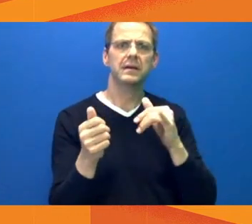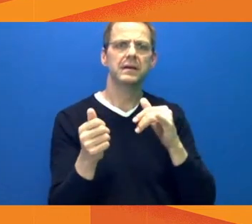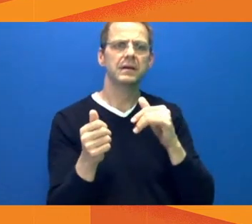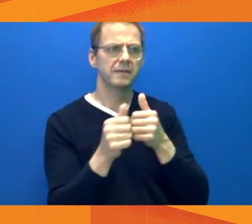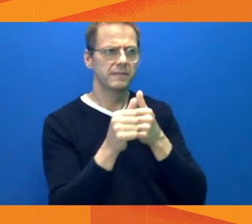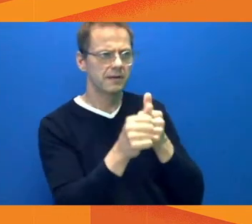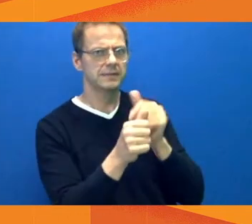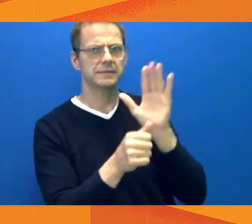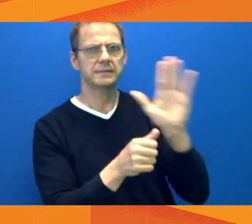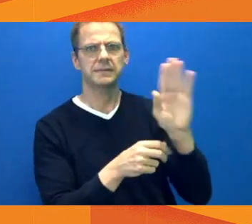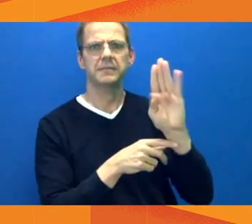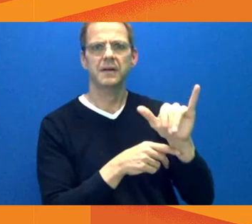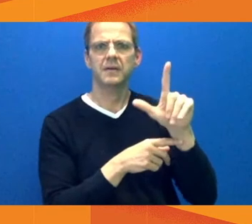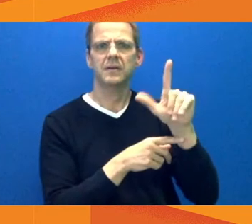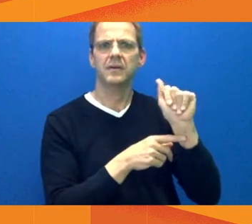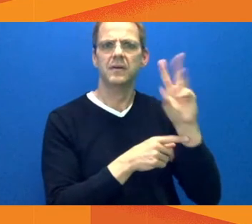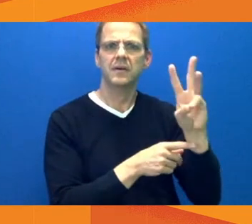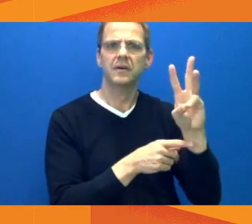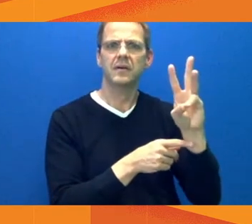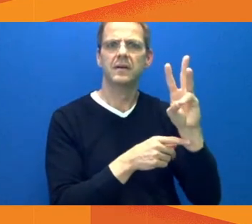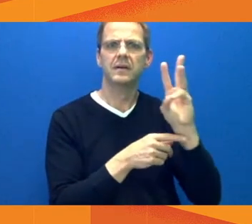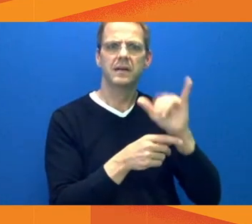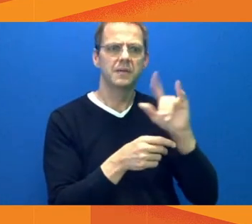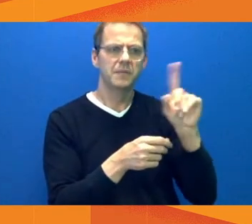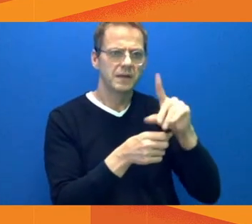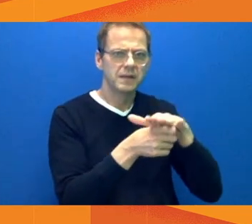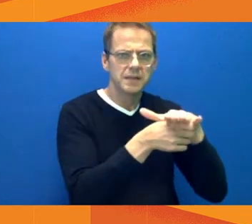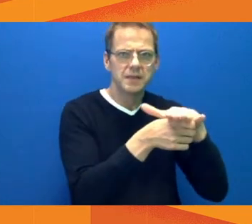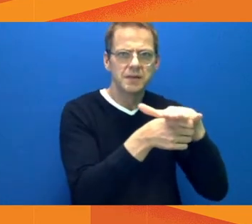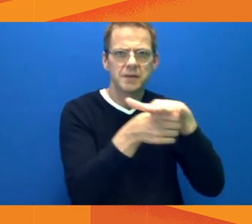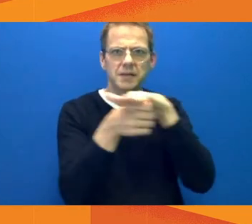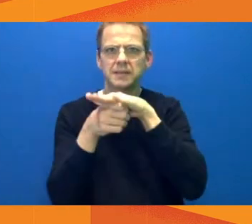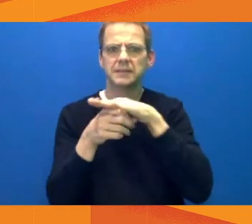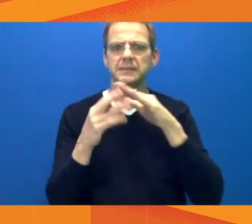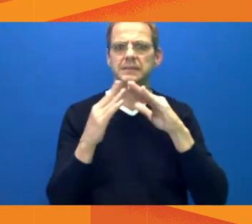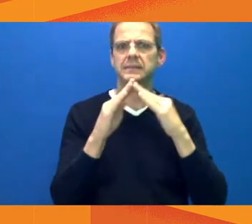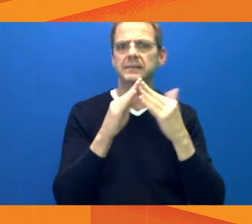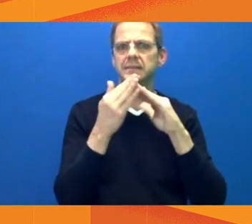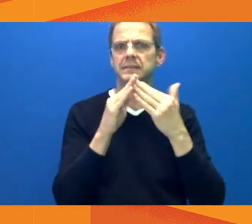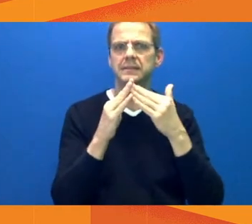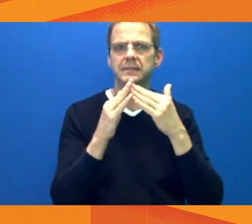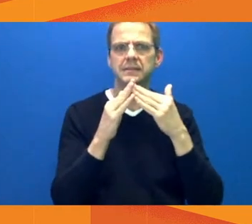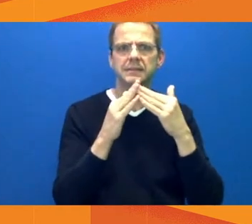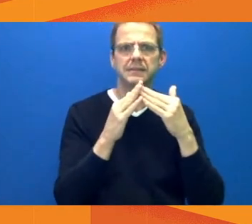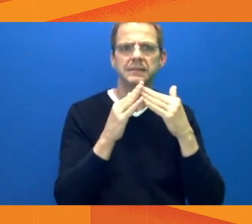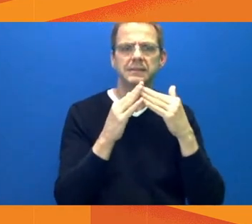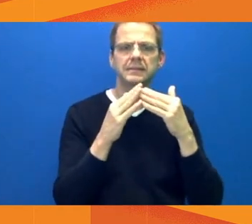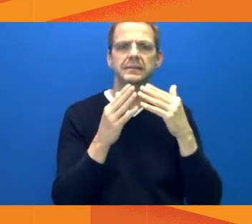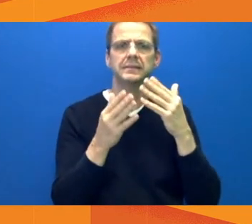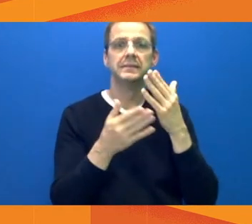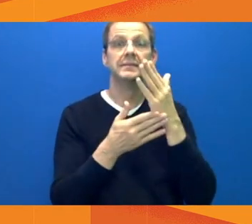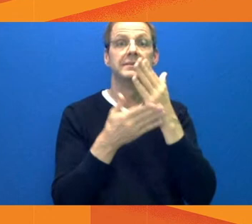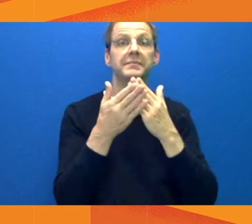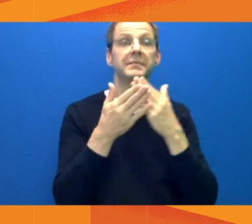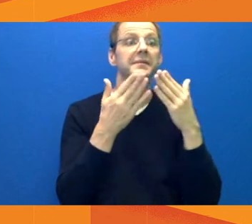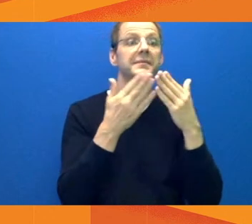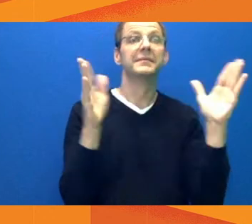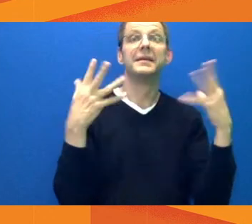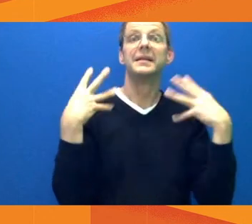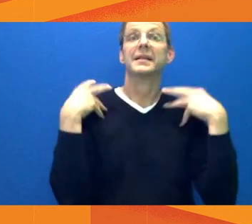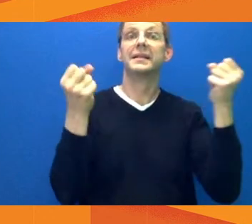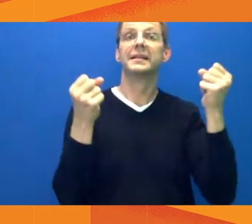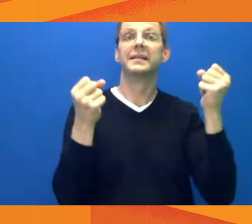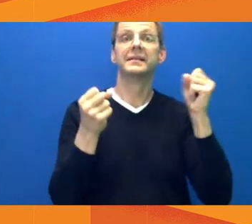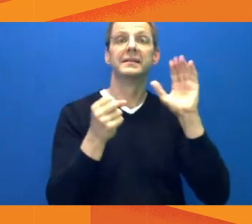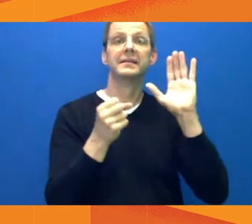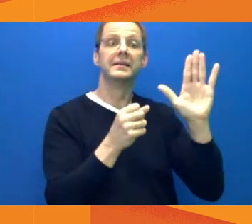appreciate being delegated the enforcement authority to our peace officers. But when it comes to prosecution of those, that is